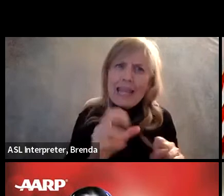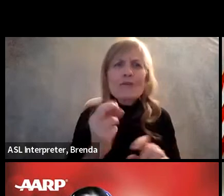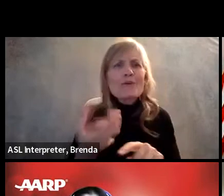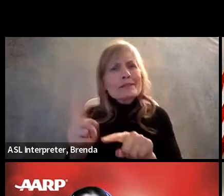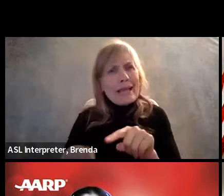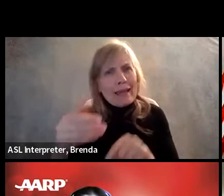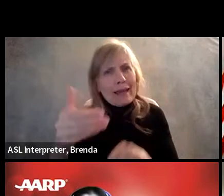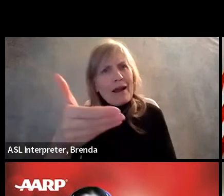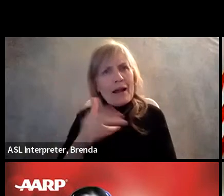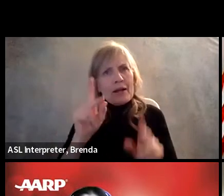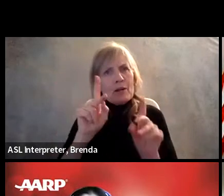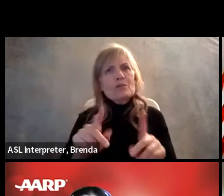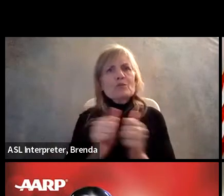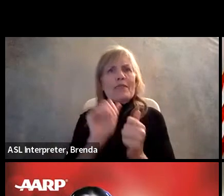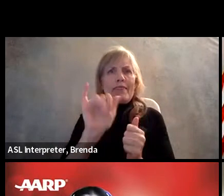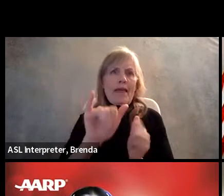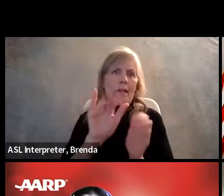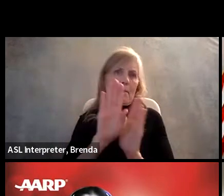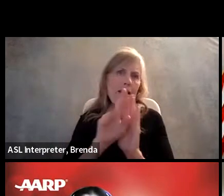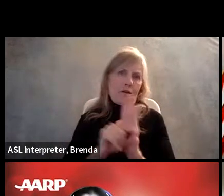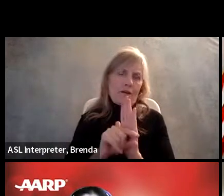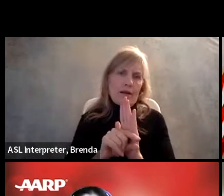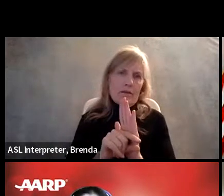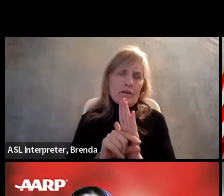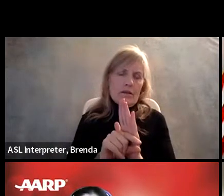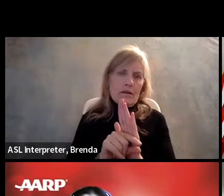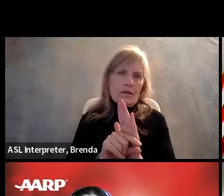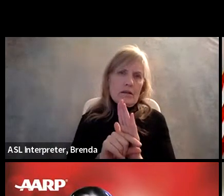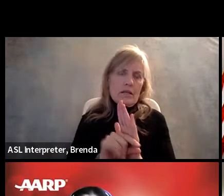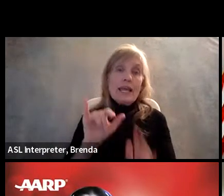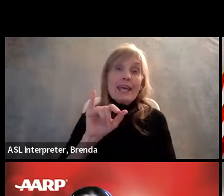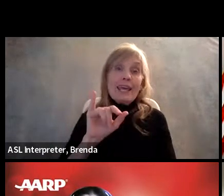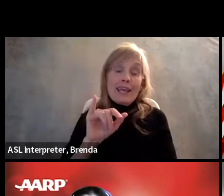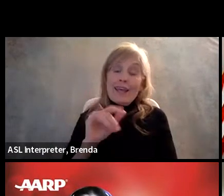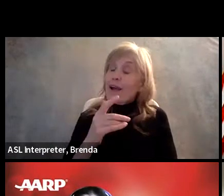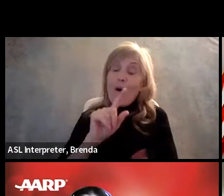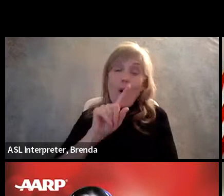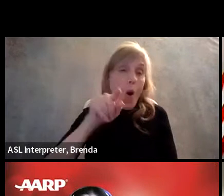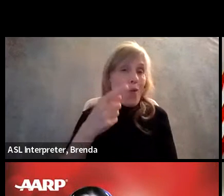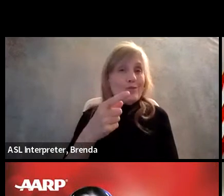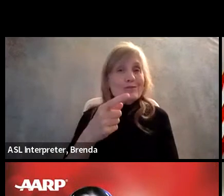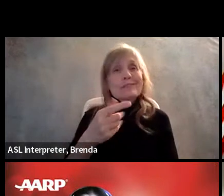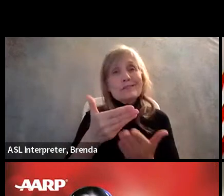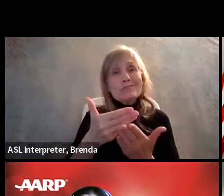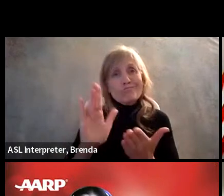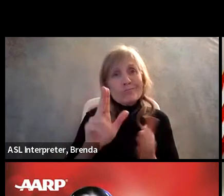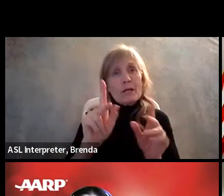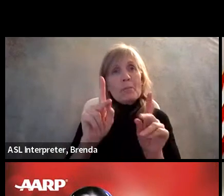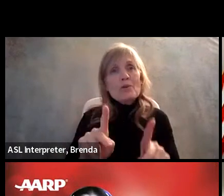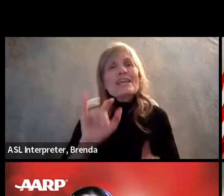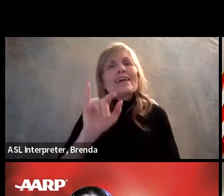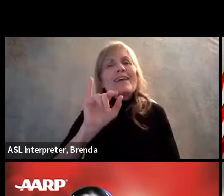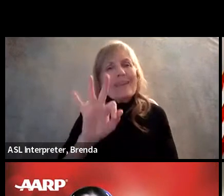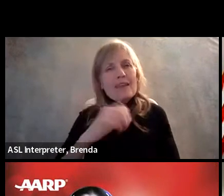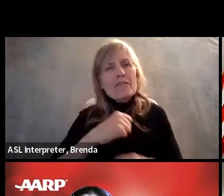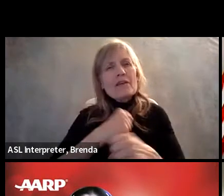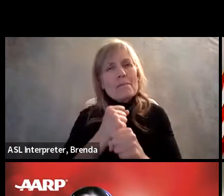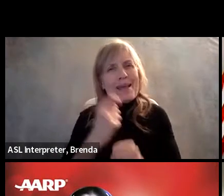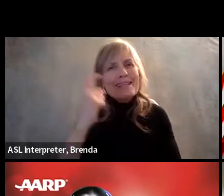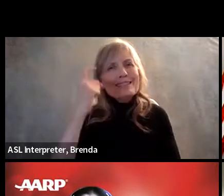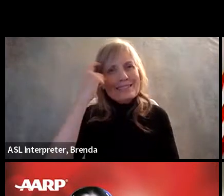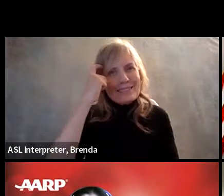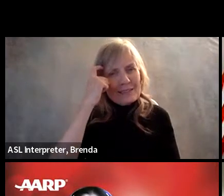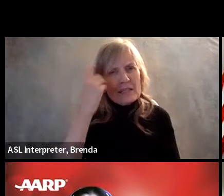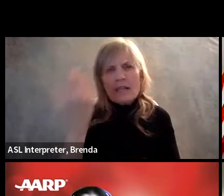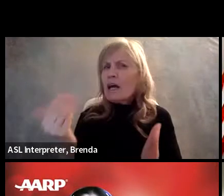that and only deny employment when it makes sense and be willing again, to engage outside